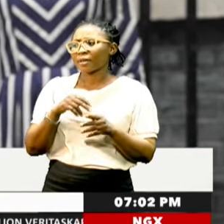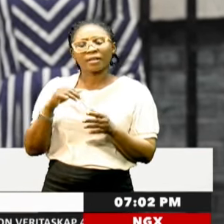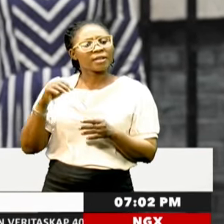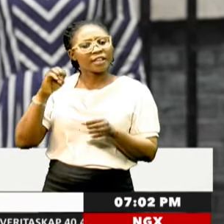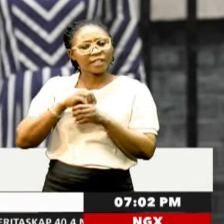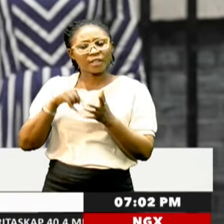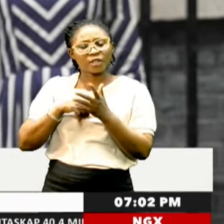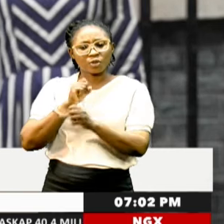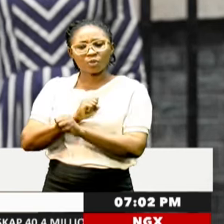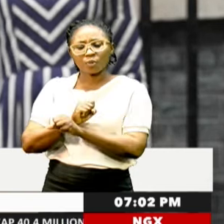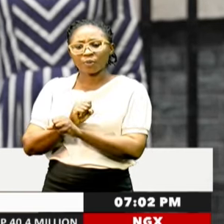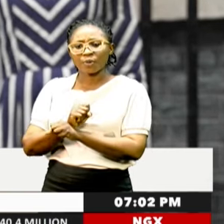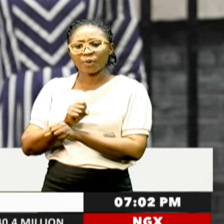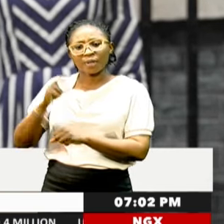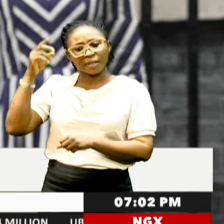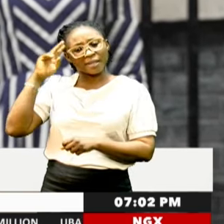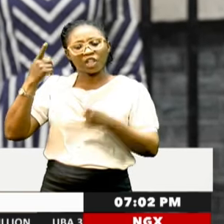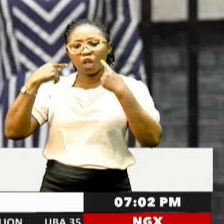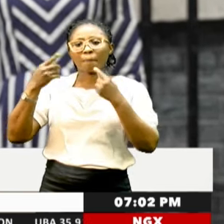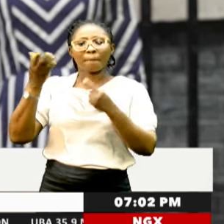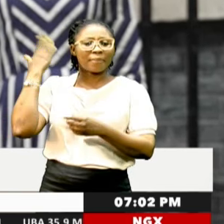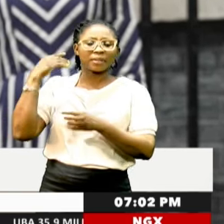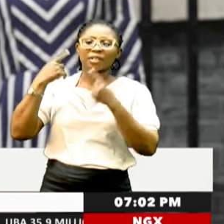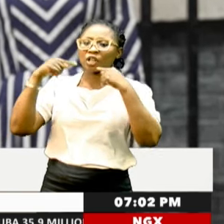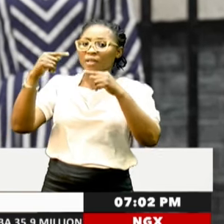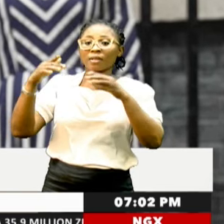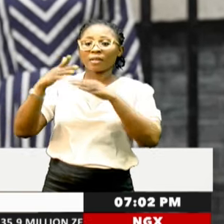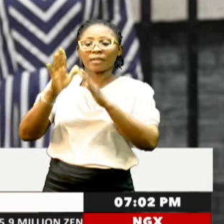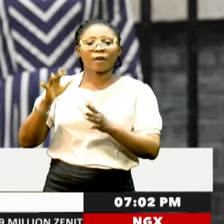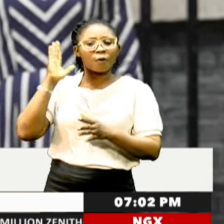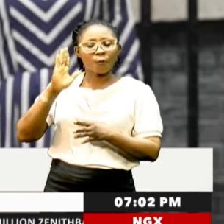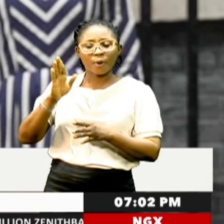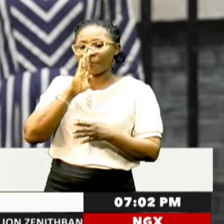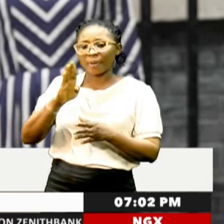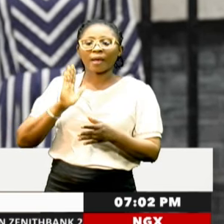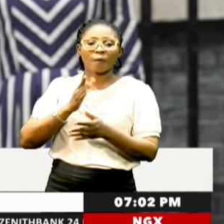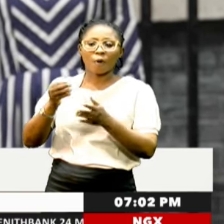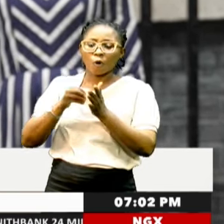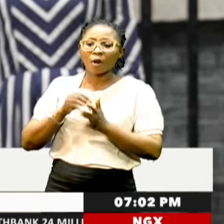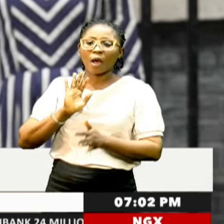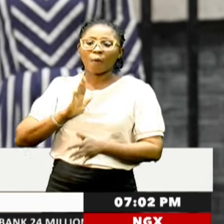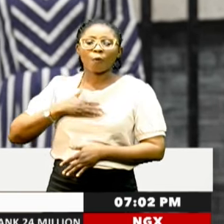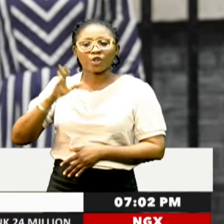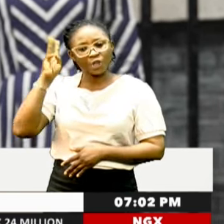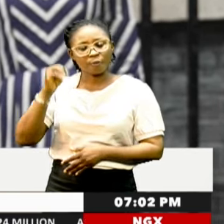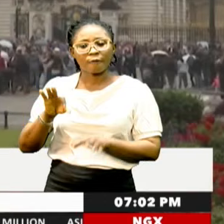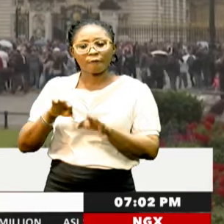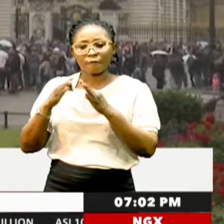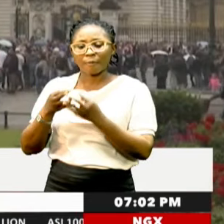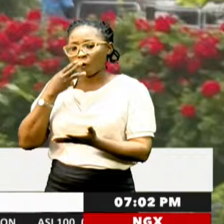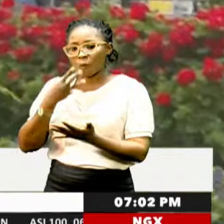In this job, his successes will be all our successes, and I wish him and his family well.